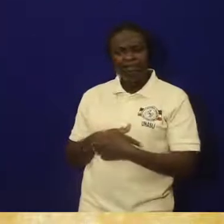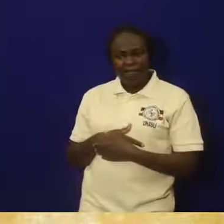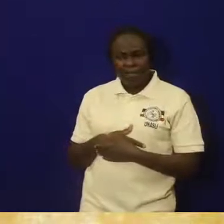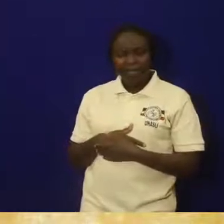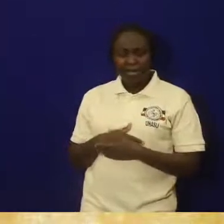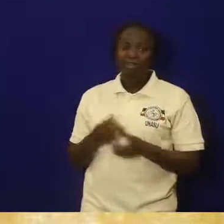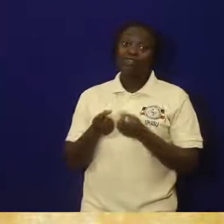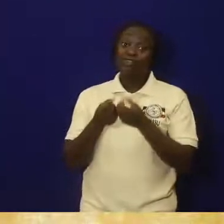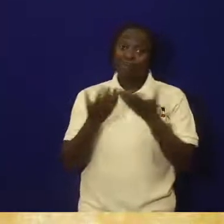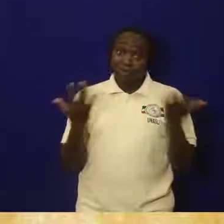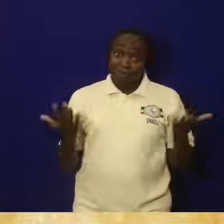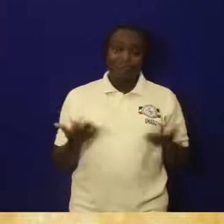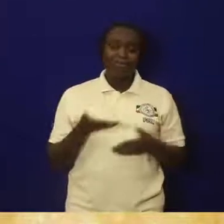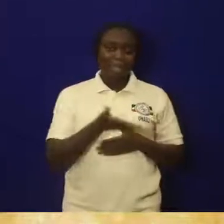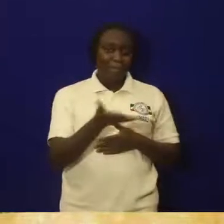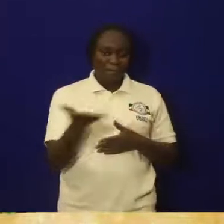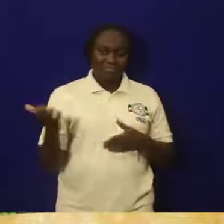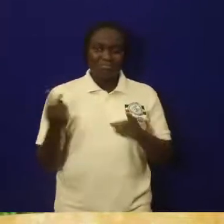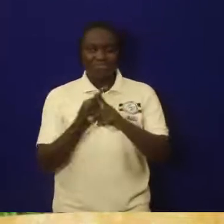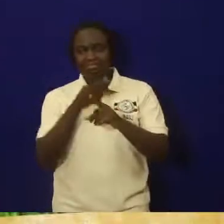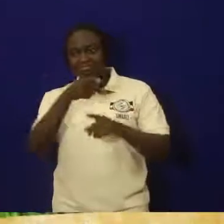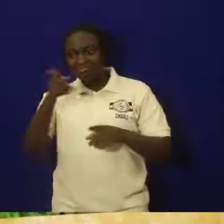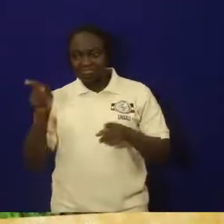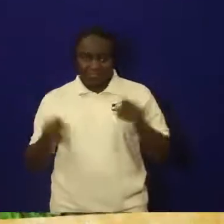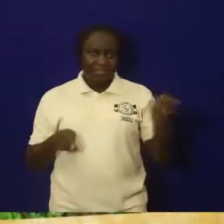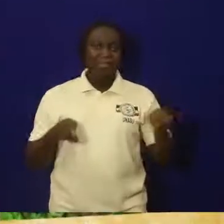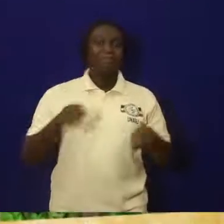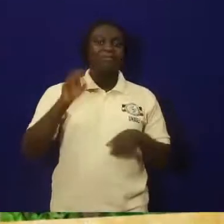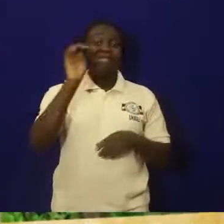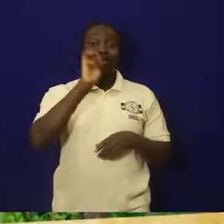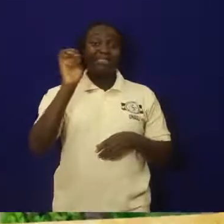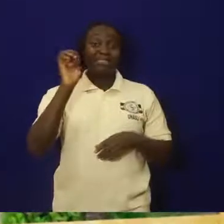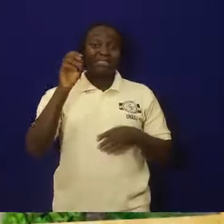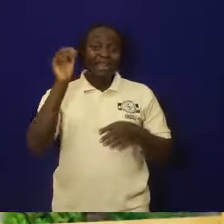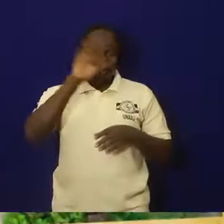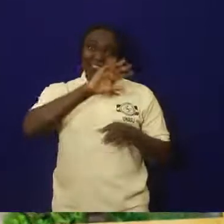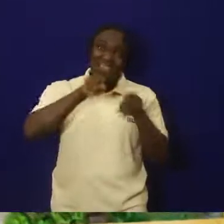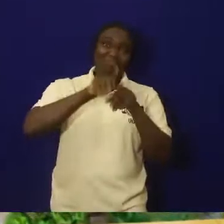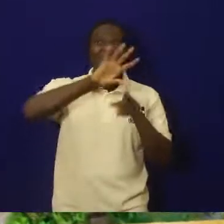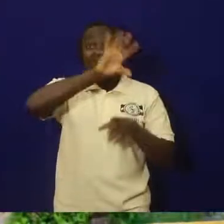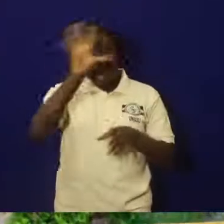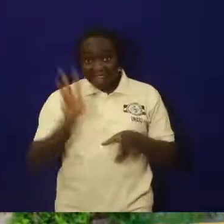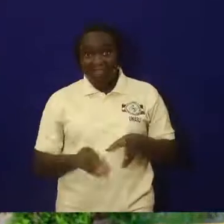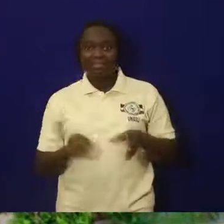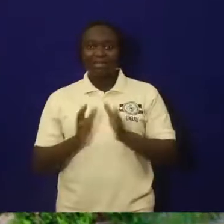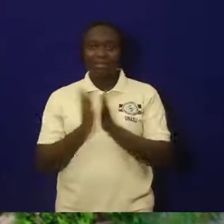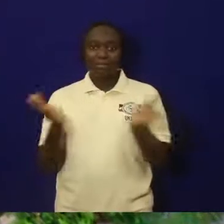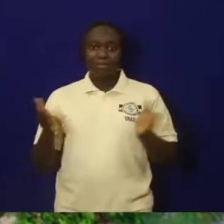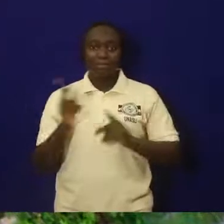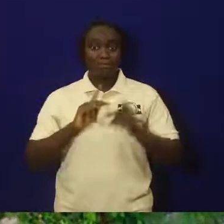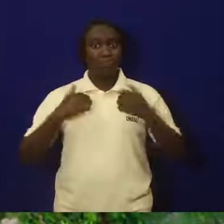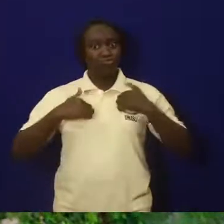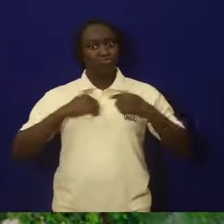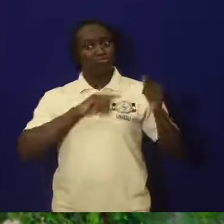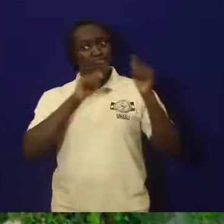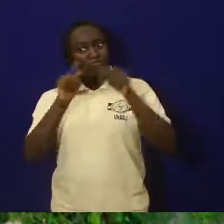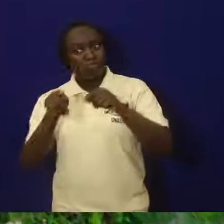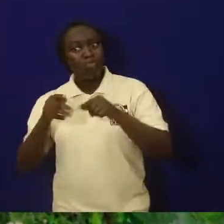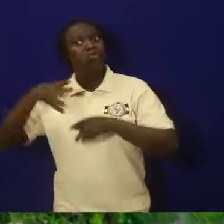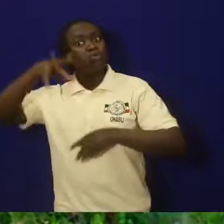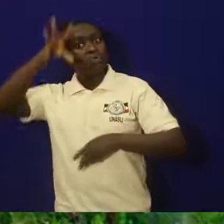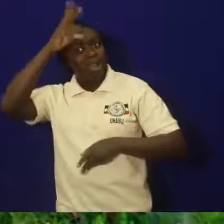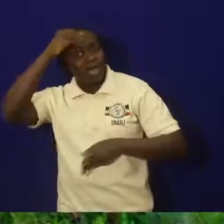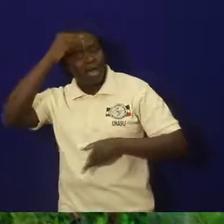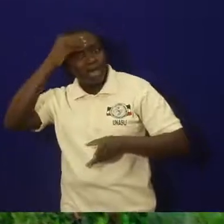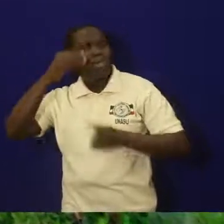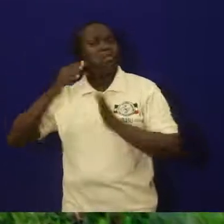sites in East Africa. And they are only useful because we go there to study how